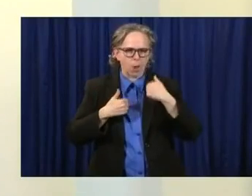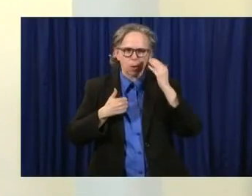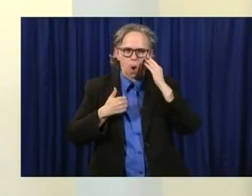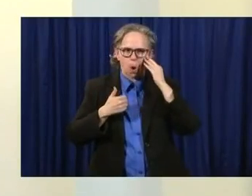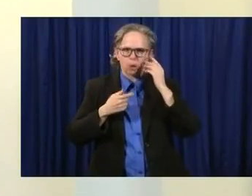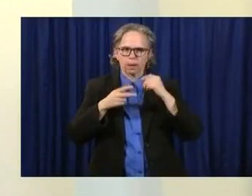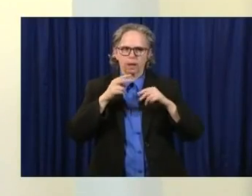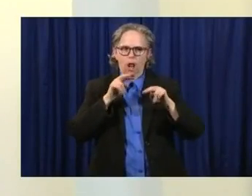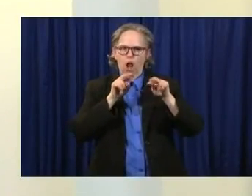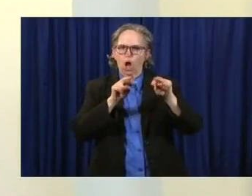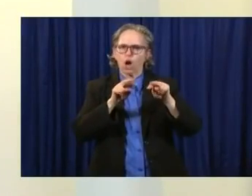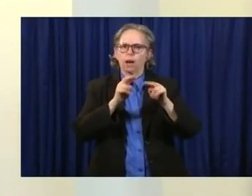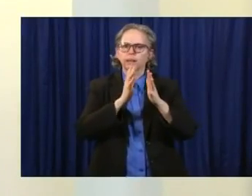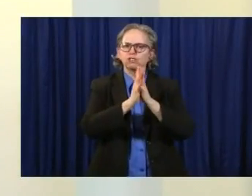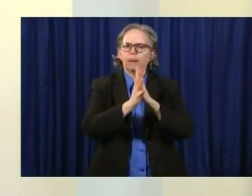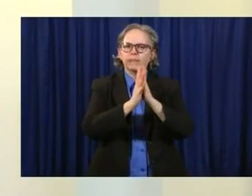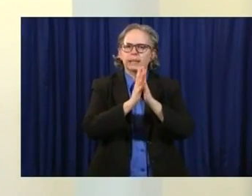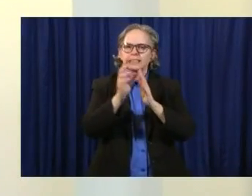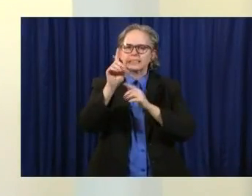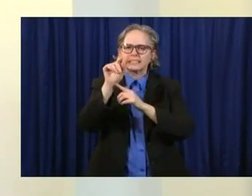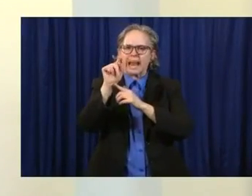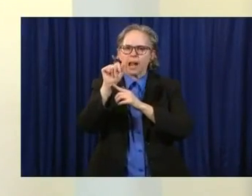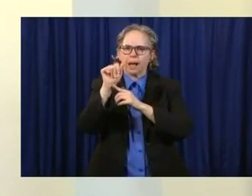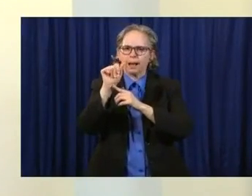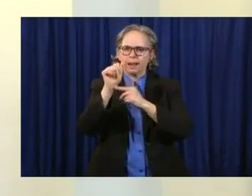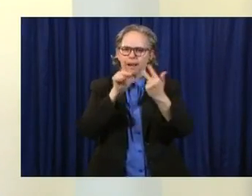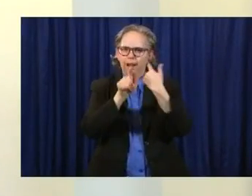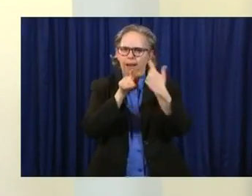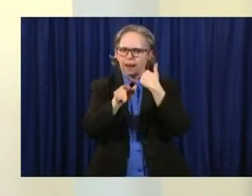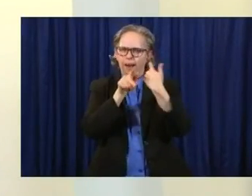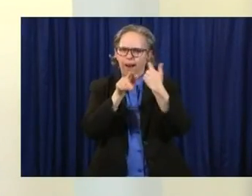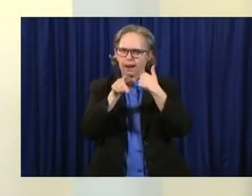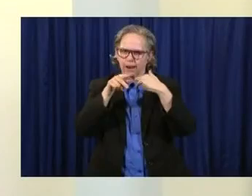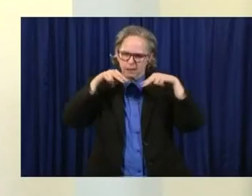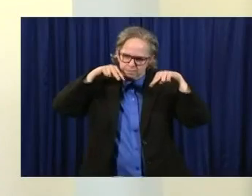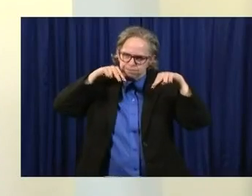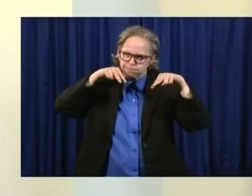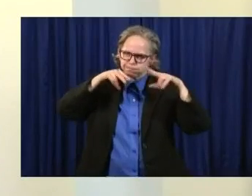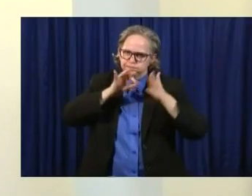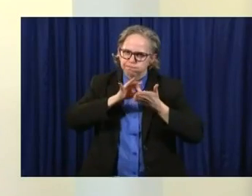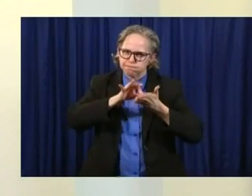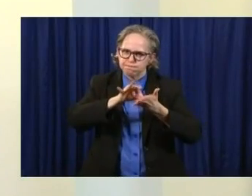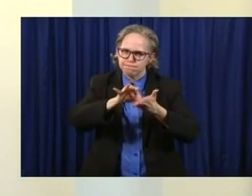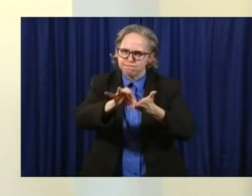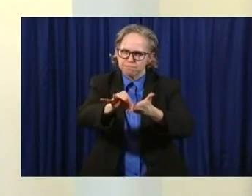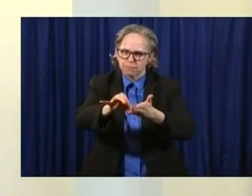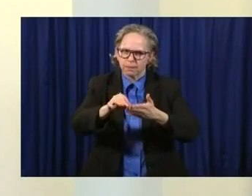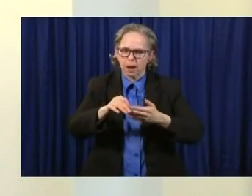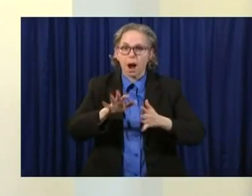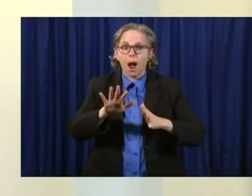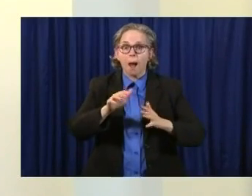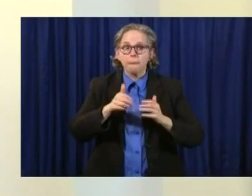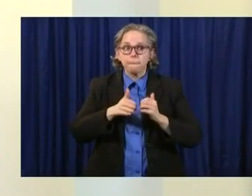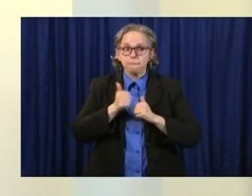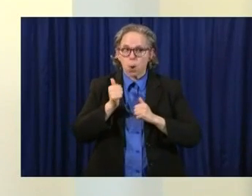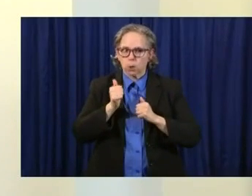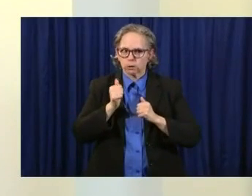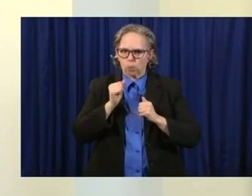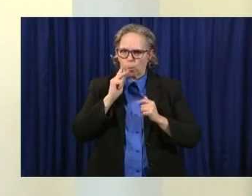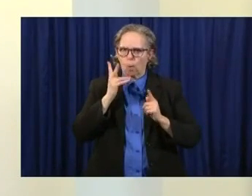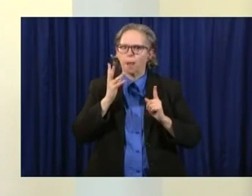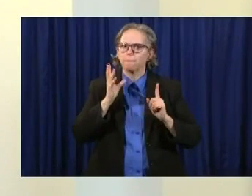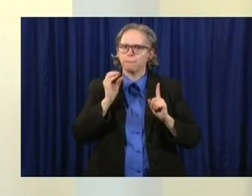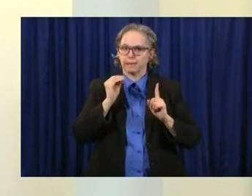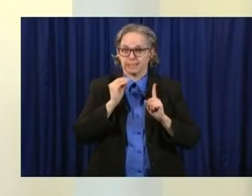more and more of us will be exposed to this virus. It's essential that all of us do everything we can to